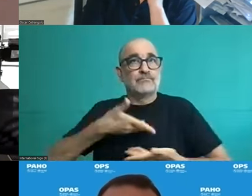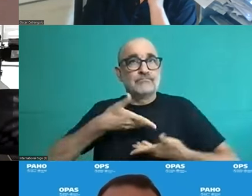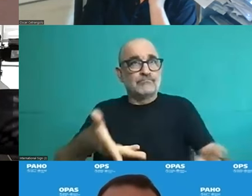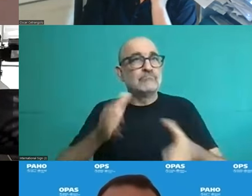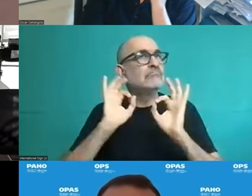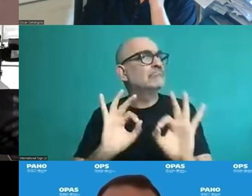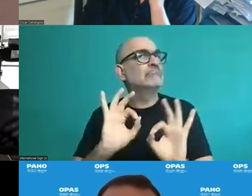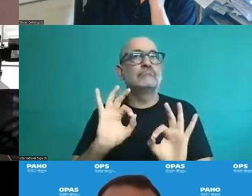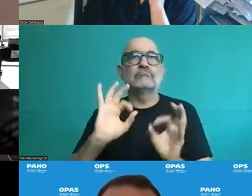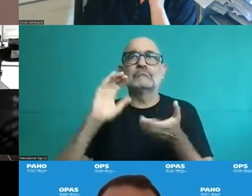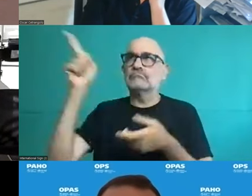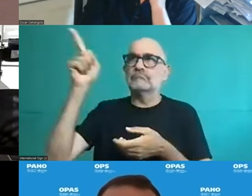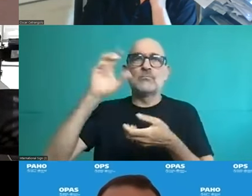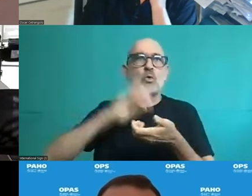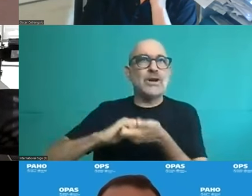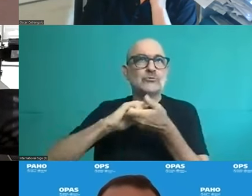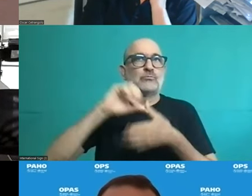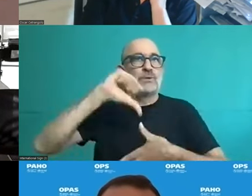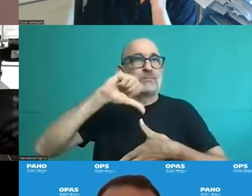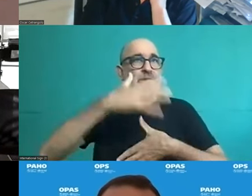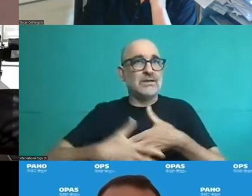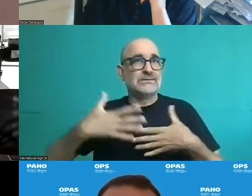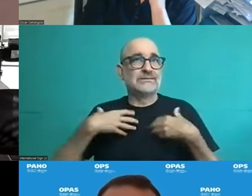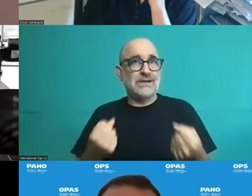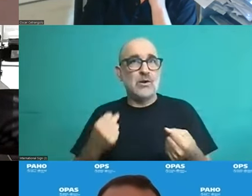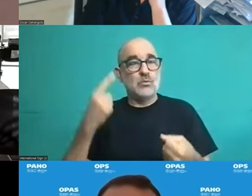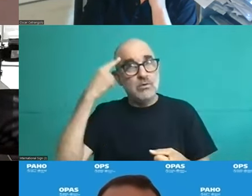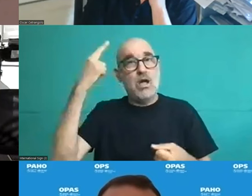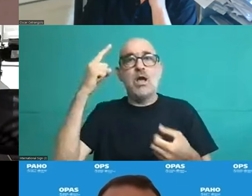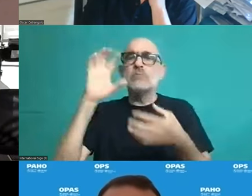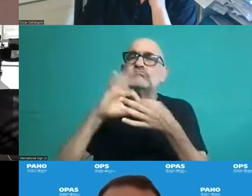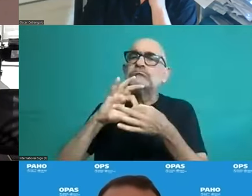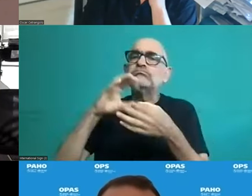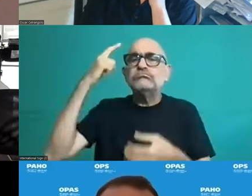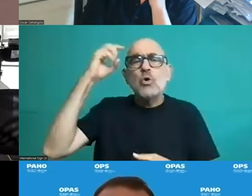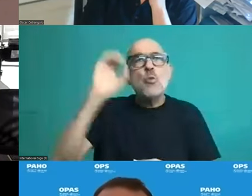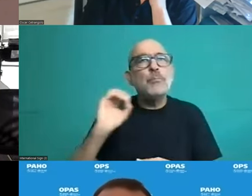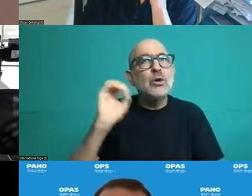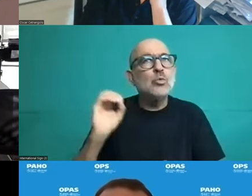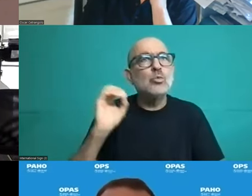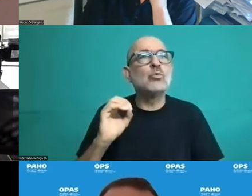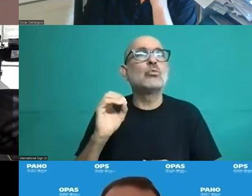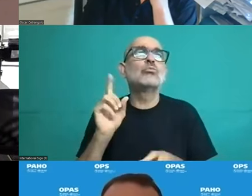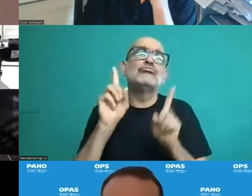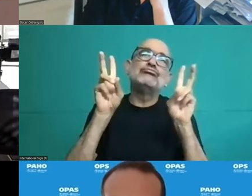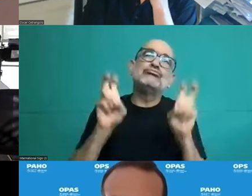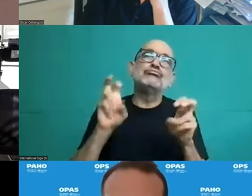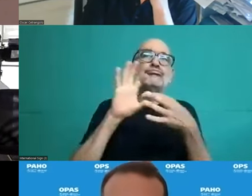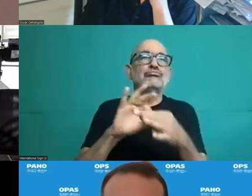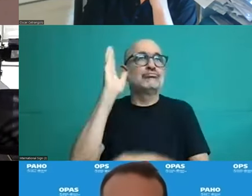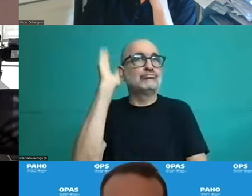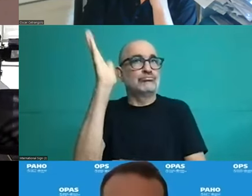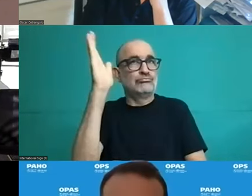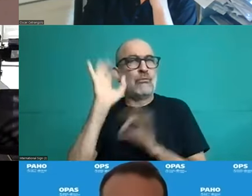Made by Dr. David and Dr. Baskolo. So, from the standpoint of the Colombian